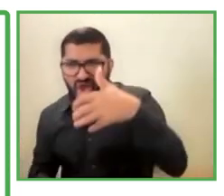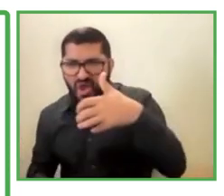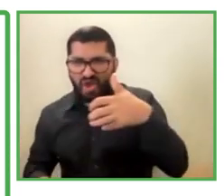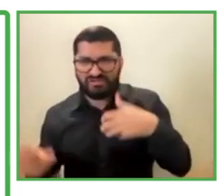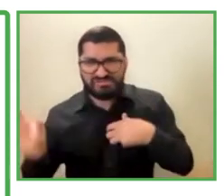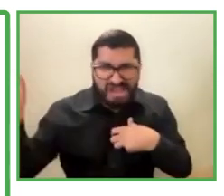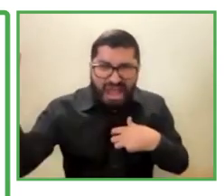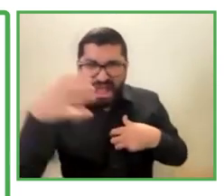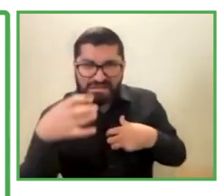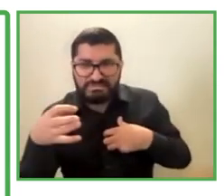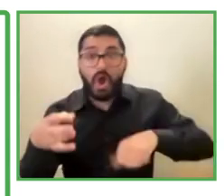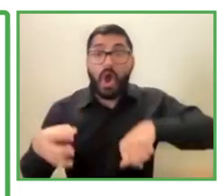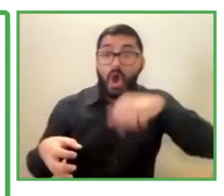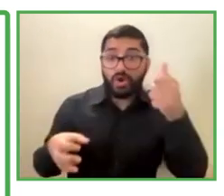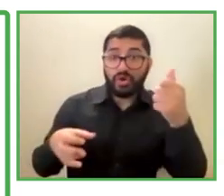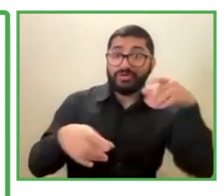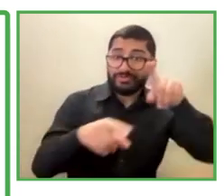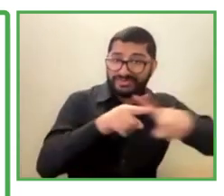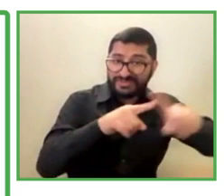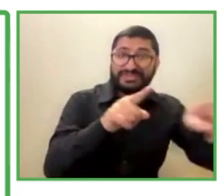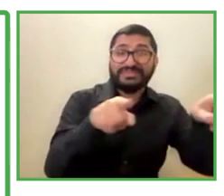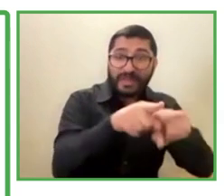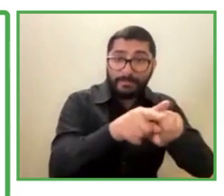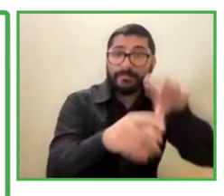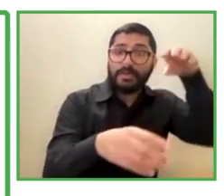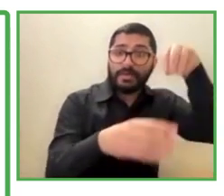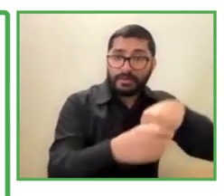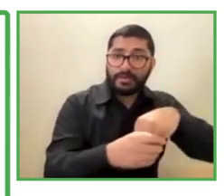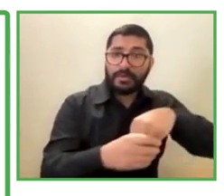Days for the Rehabilitation of Children